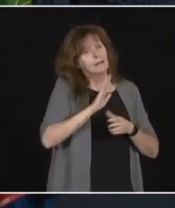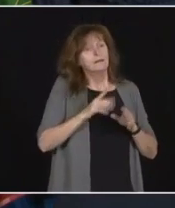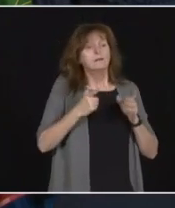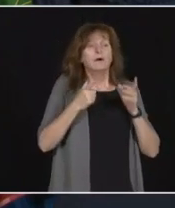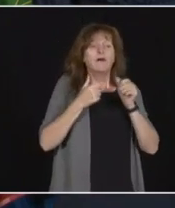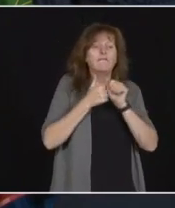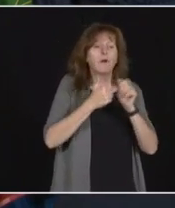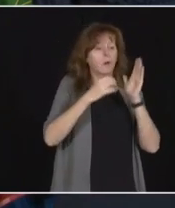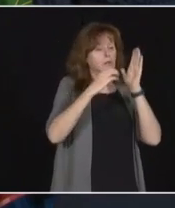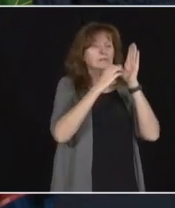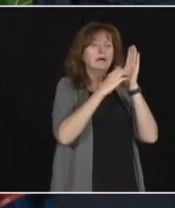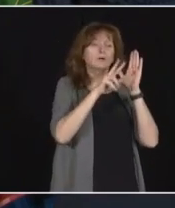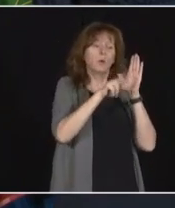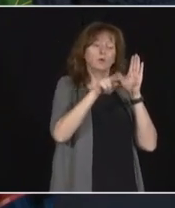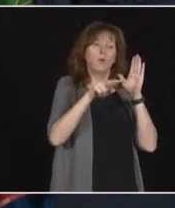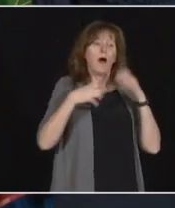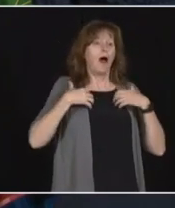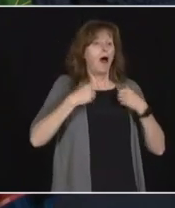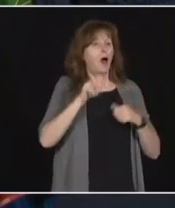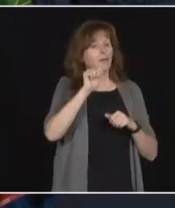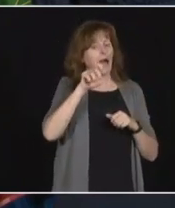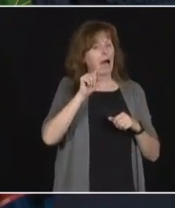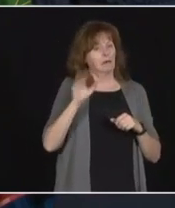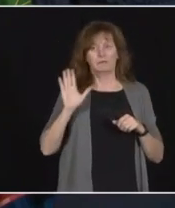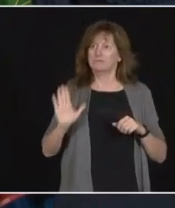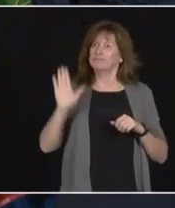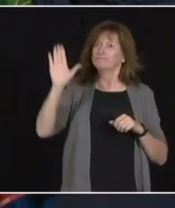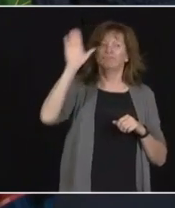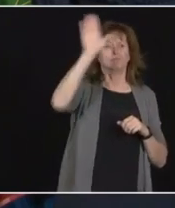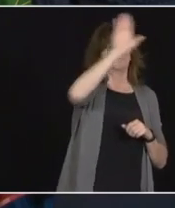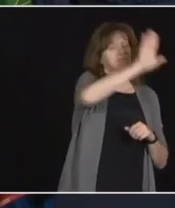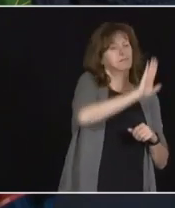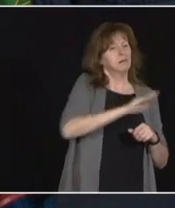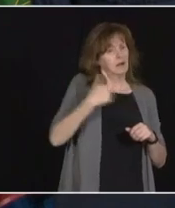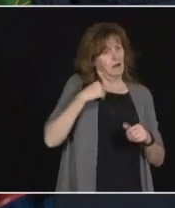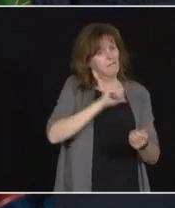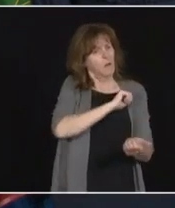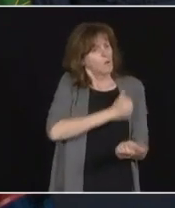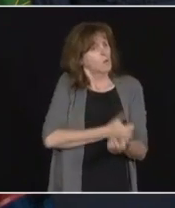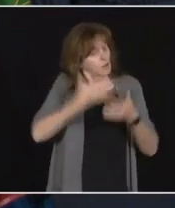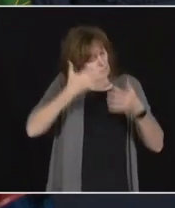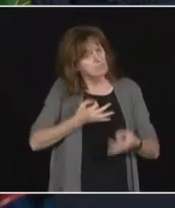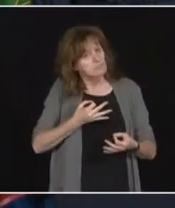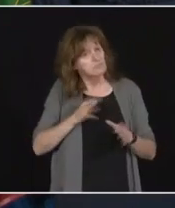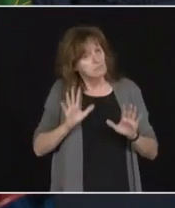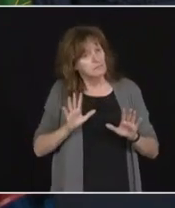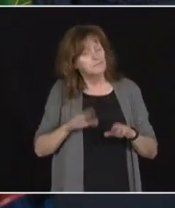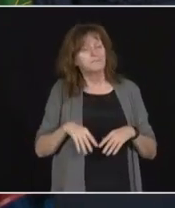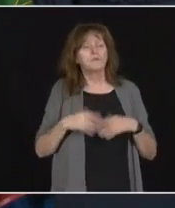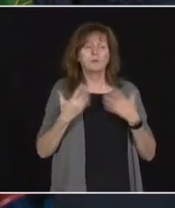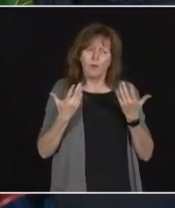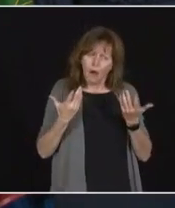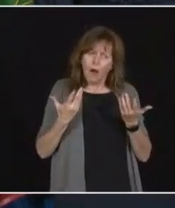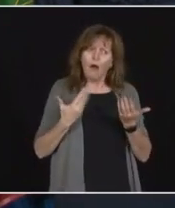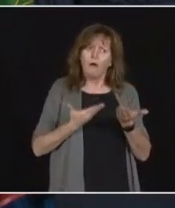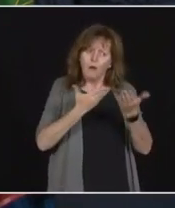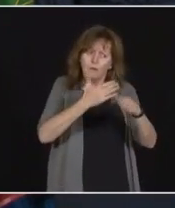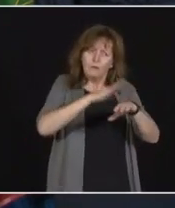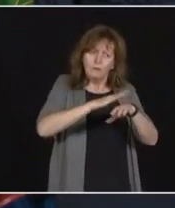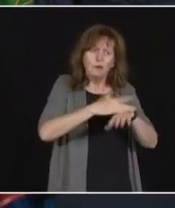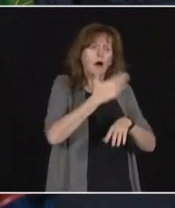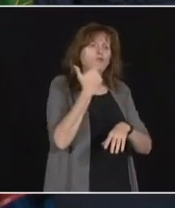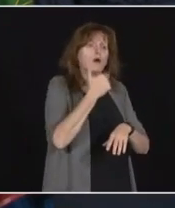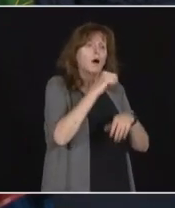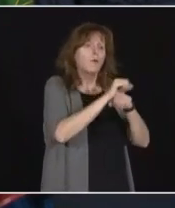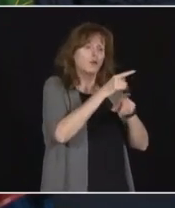act. So I would recommend that they work with the local chief medical officer's office and